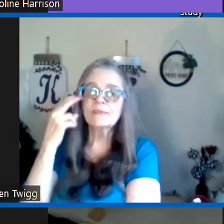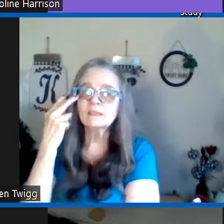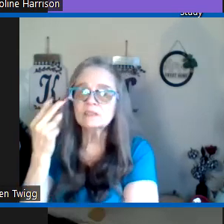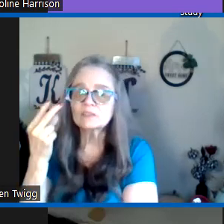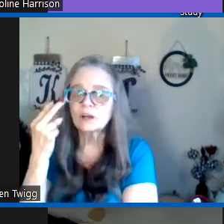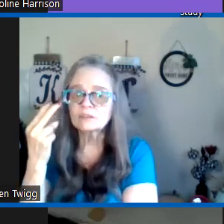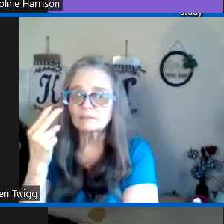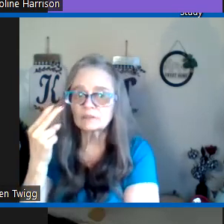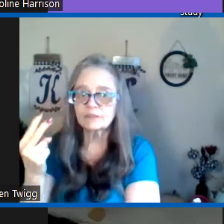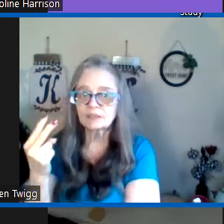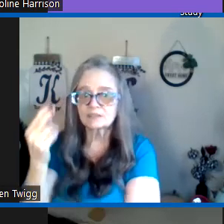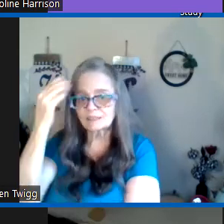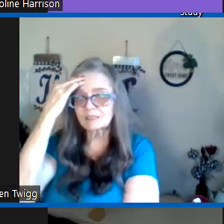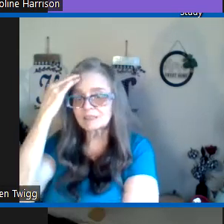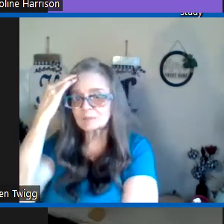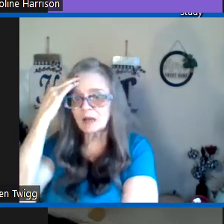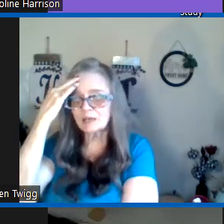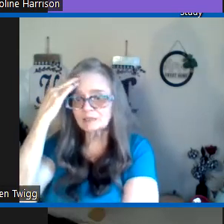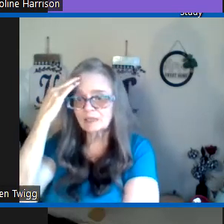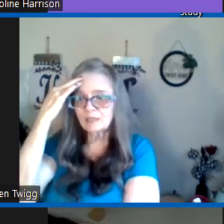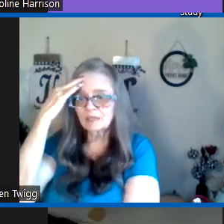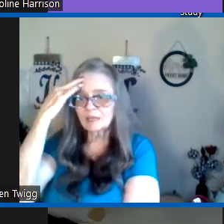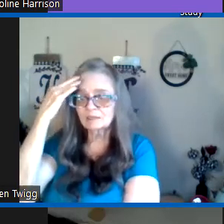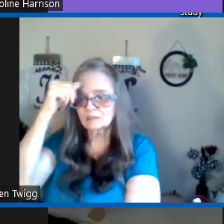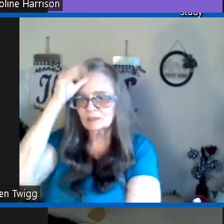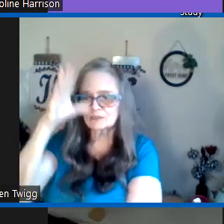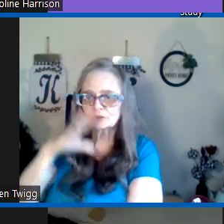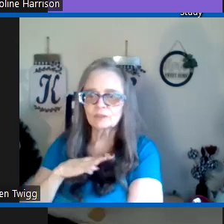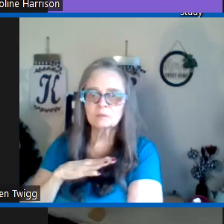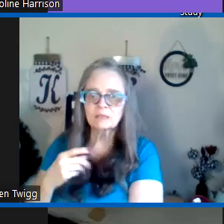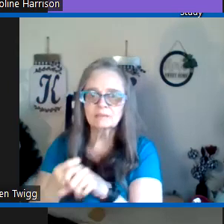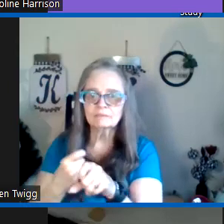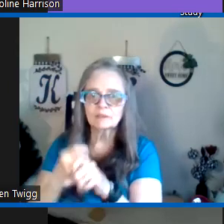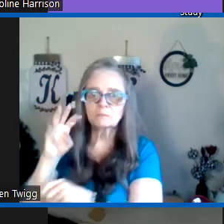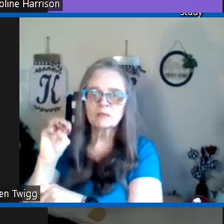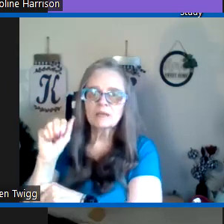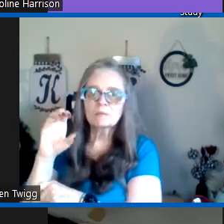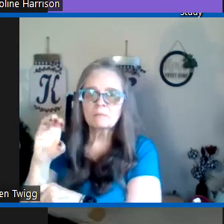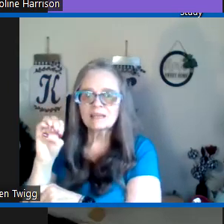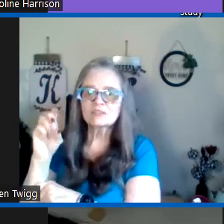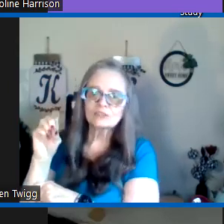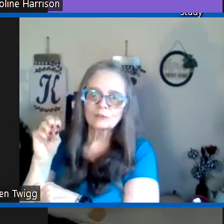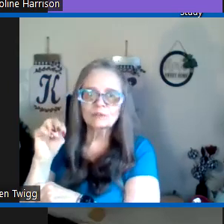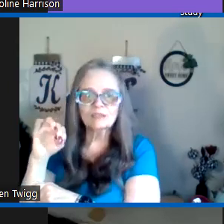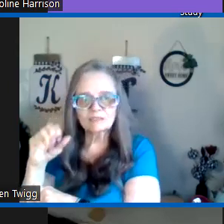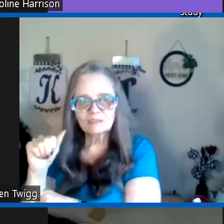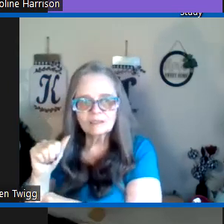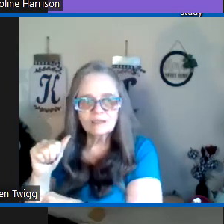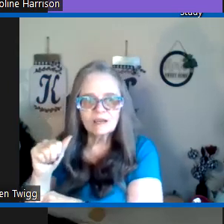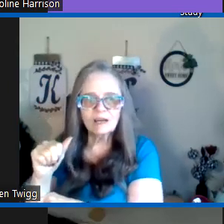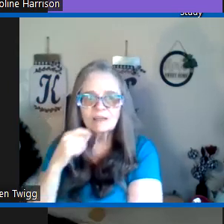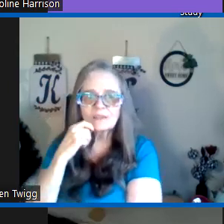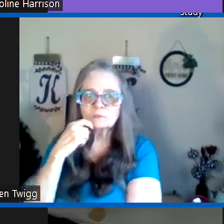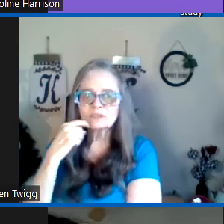and then he saw several things in his mind concerning the man from Macedonia